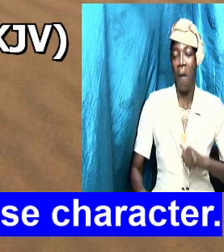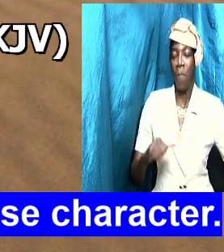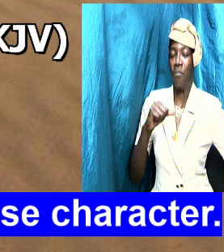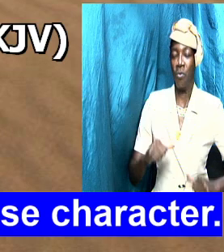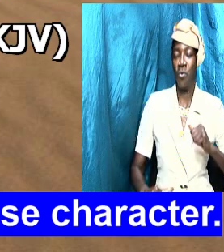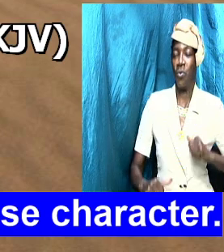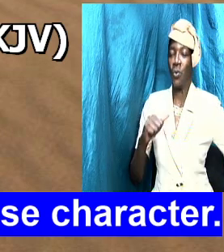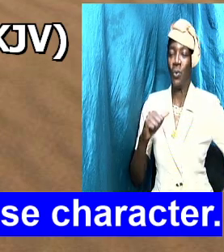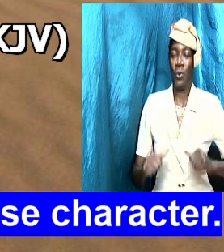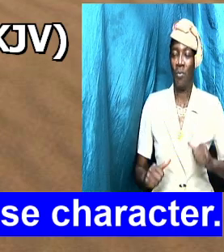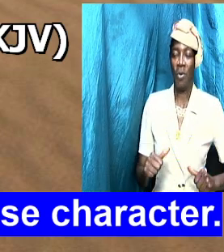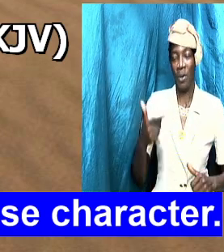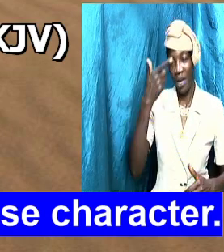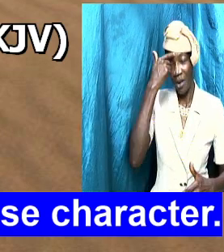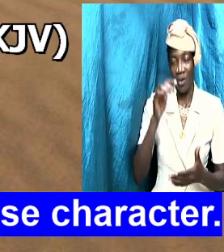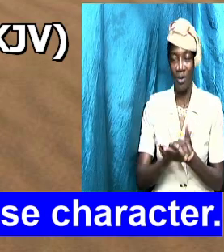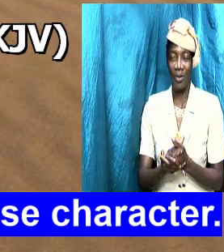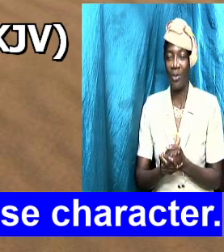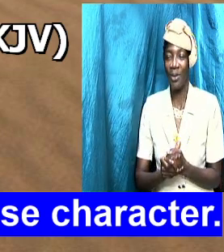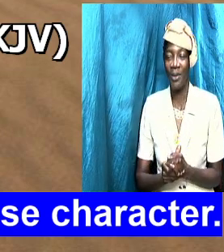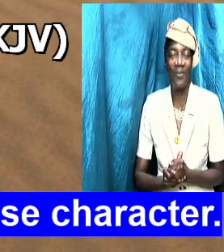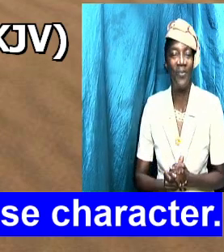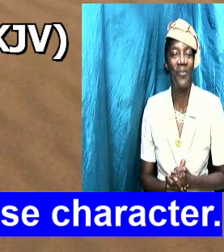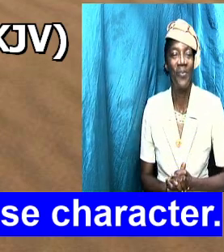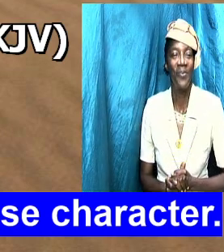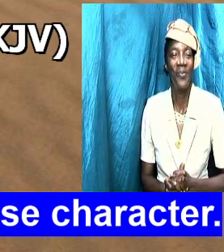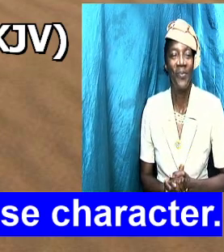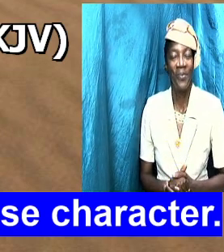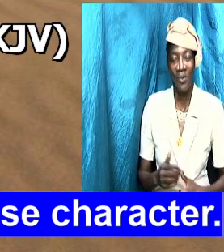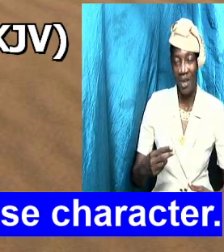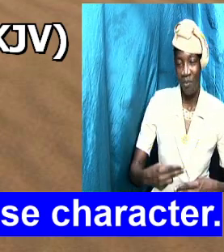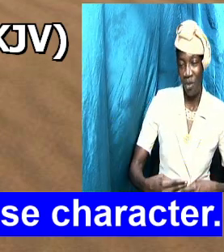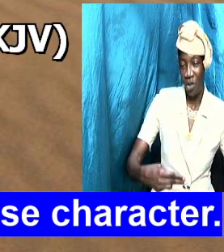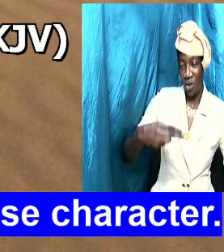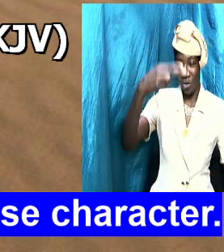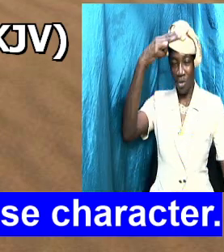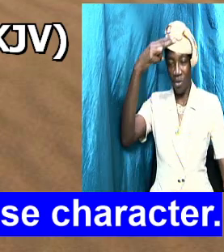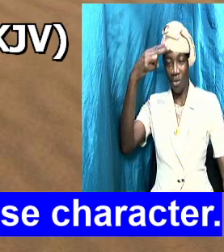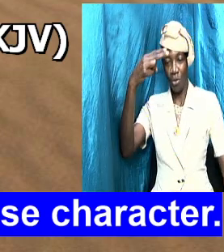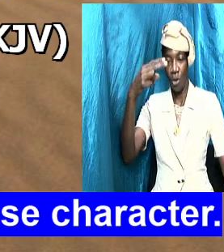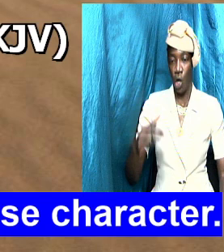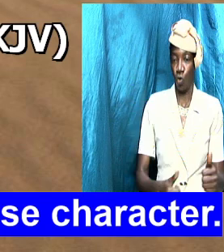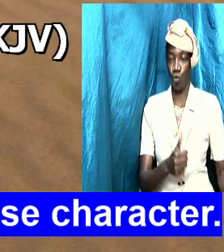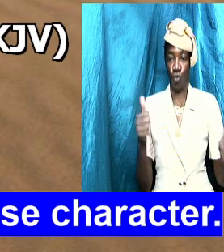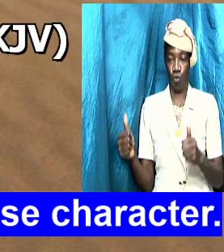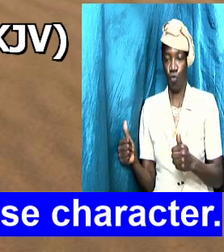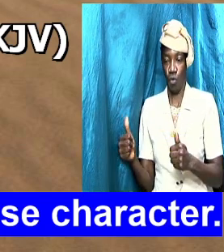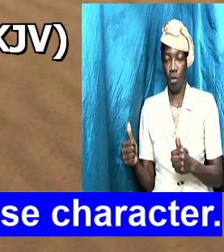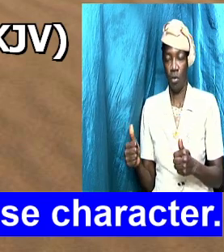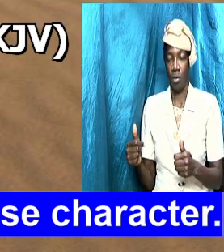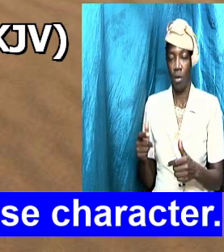and muscular and all kind of things but you know after a certain time